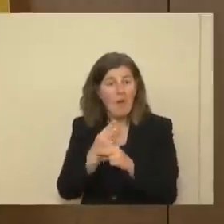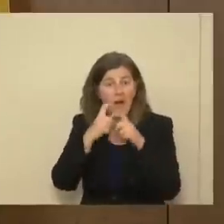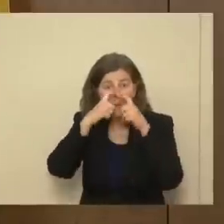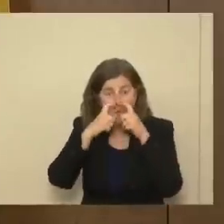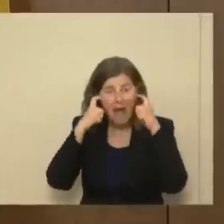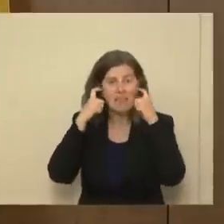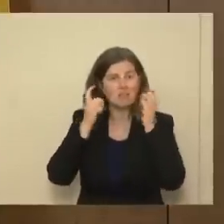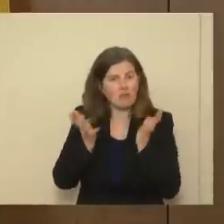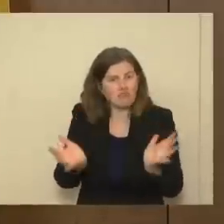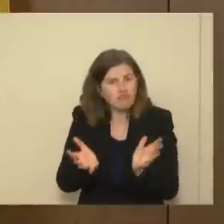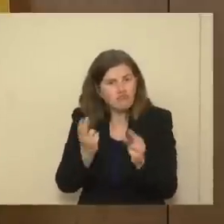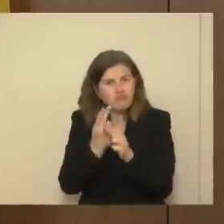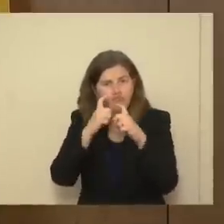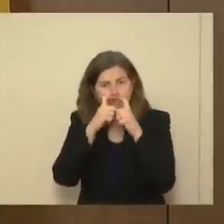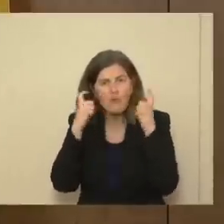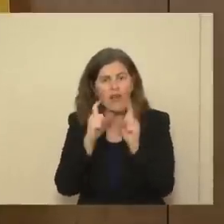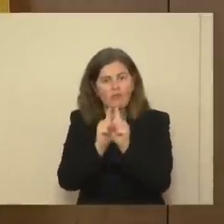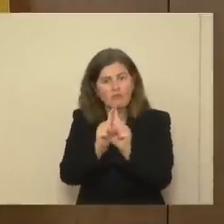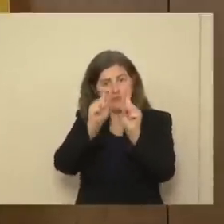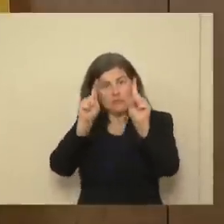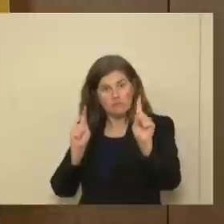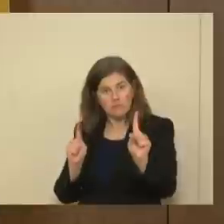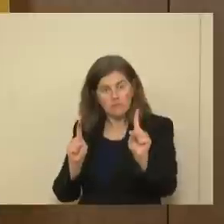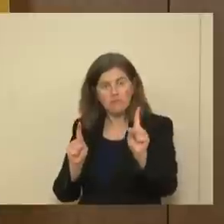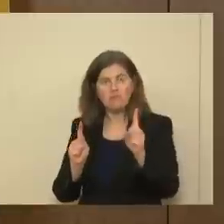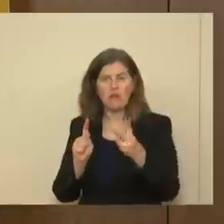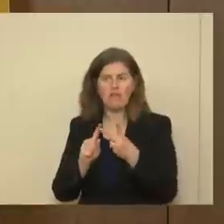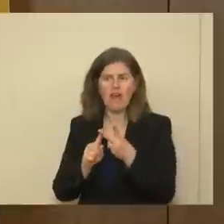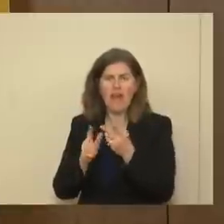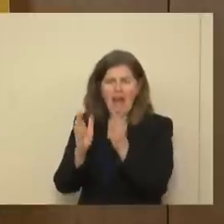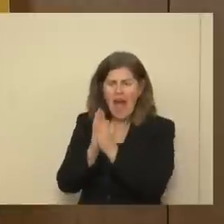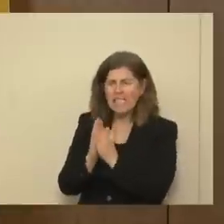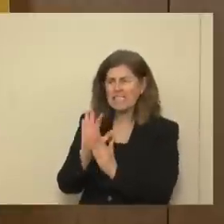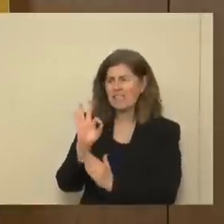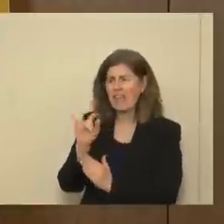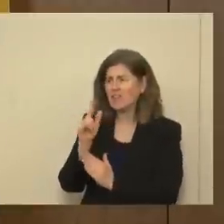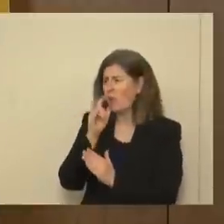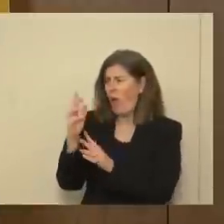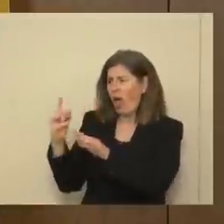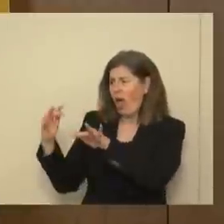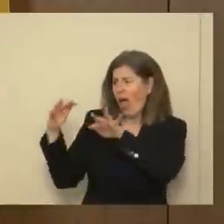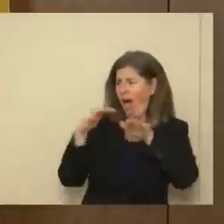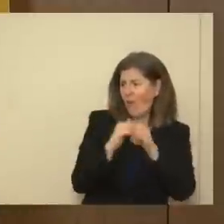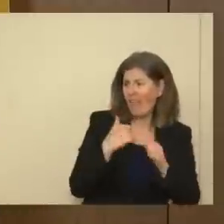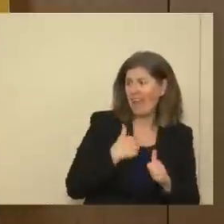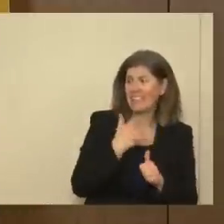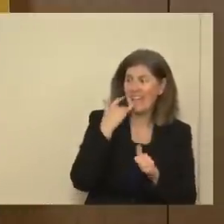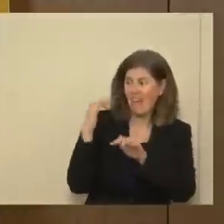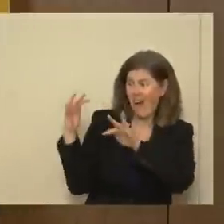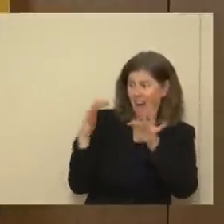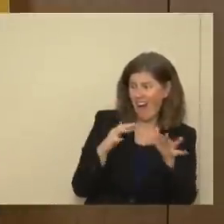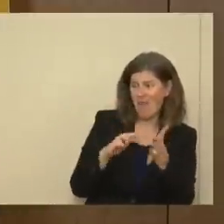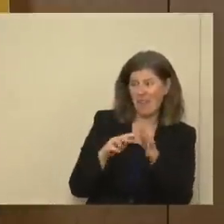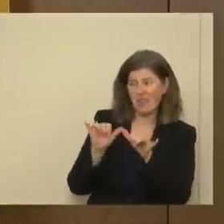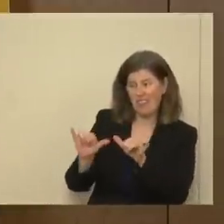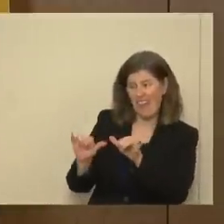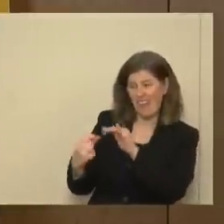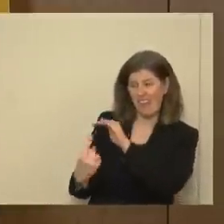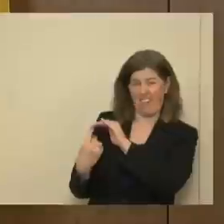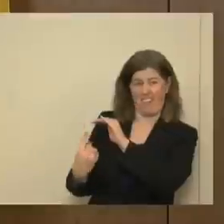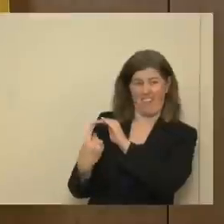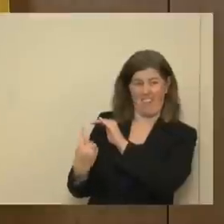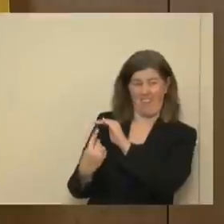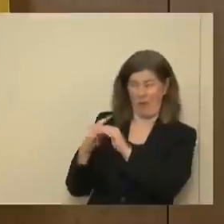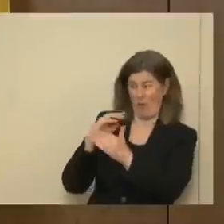promote wearing masks. They socially distance. They ask their fans not to travel with them. If they do, they tell them they have to quarantine